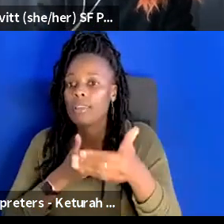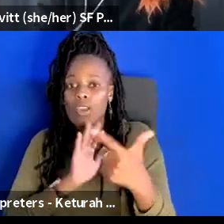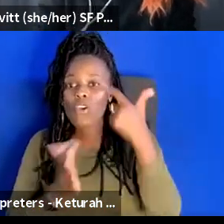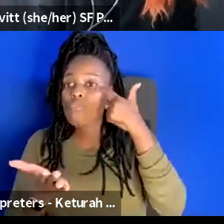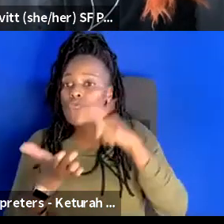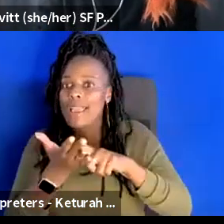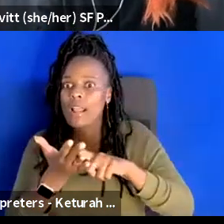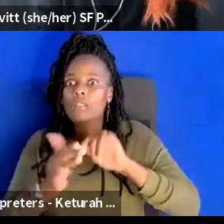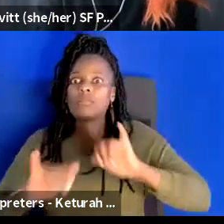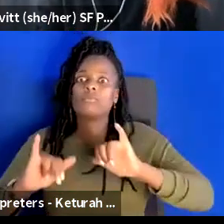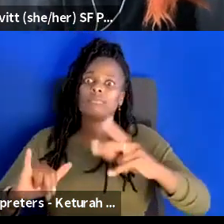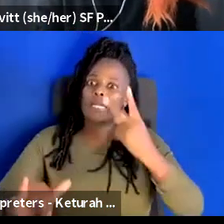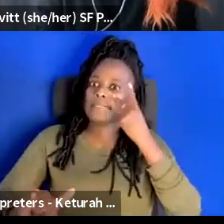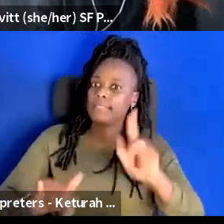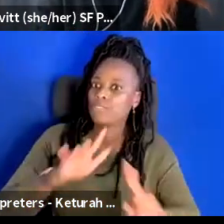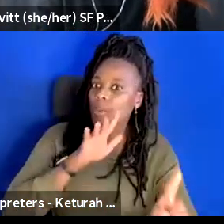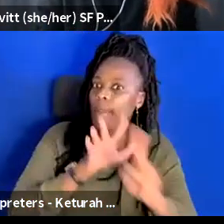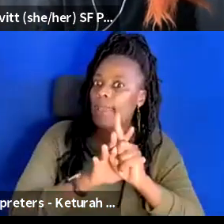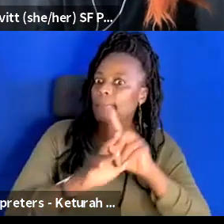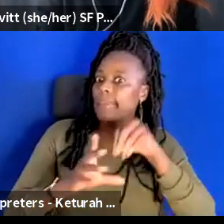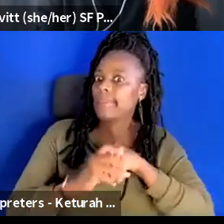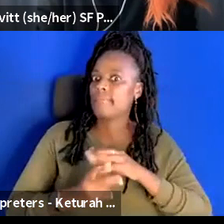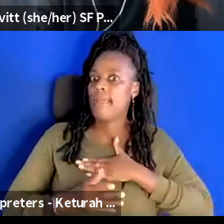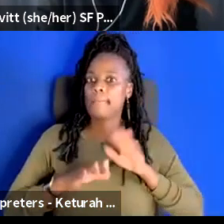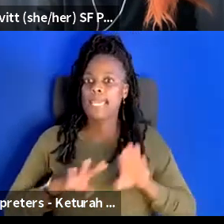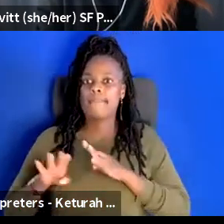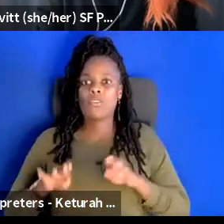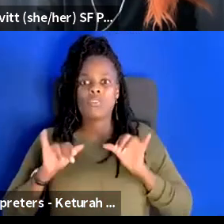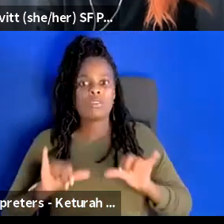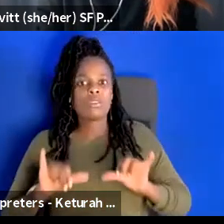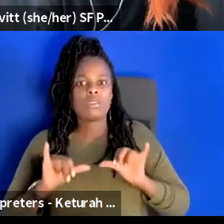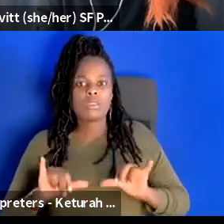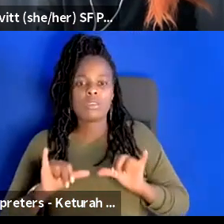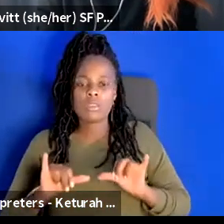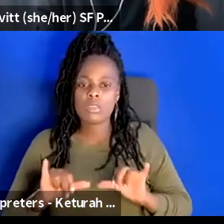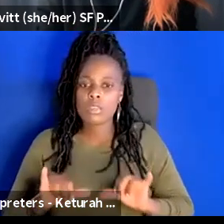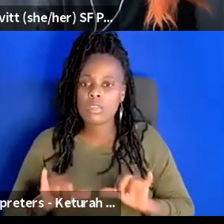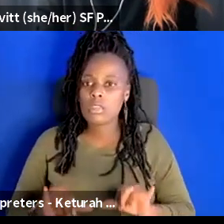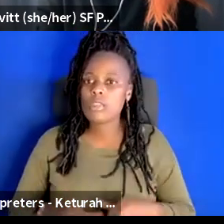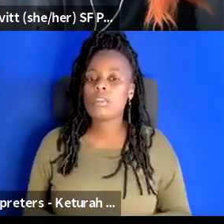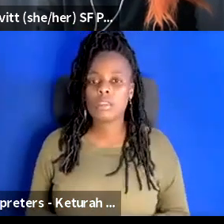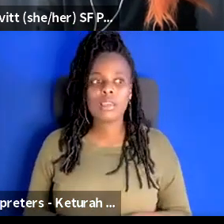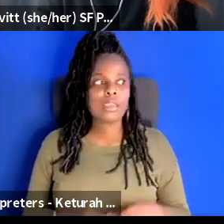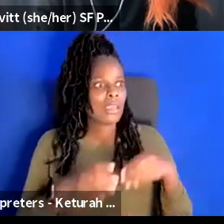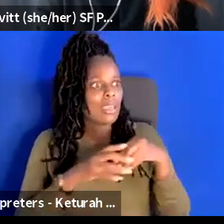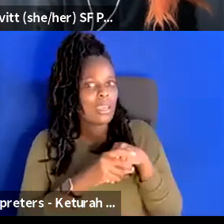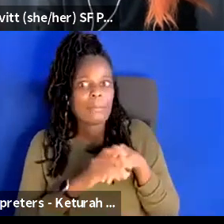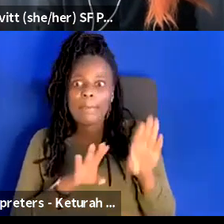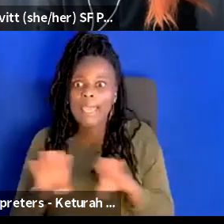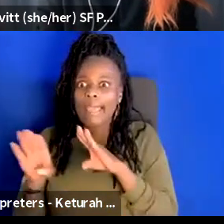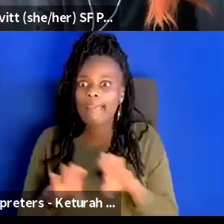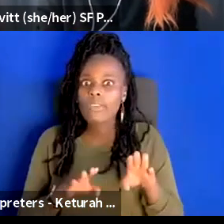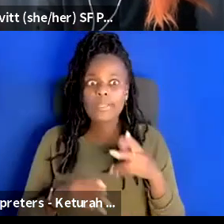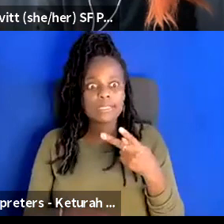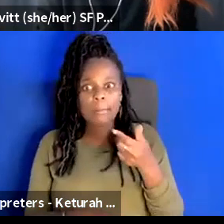showing up in our behavior towards in our behavior as an audience member in our behavior as a patron in our behavior as a